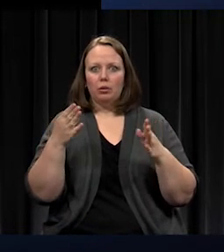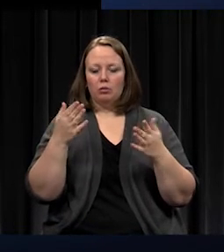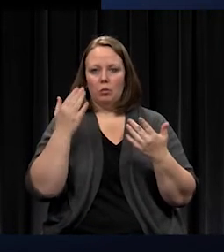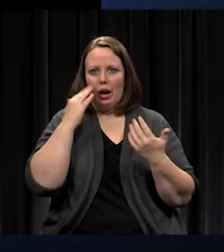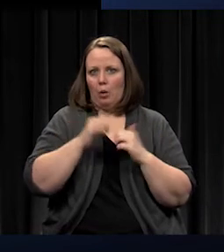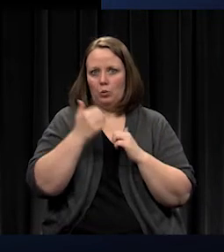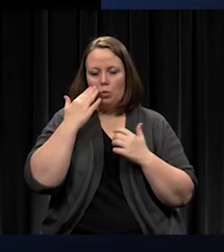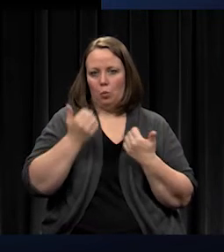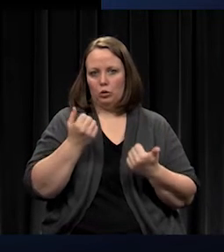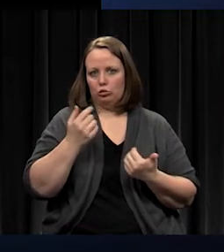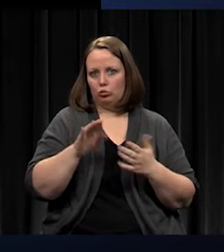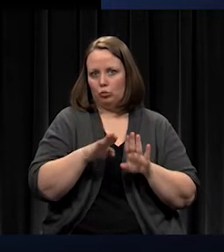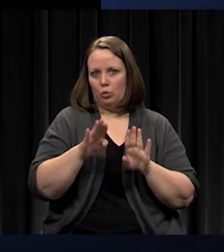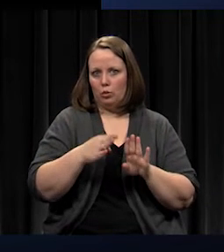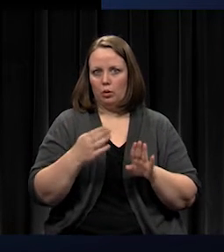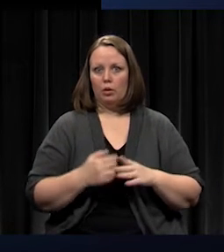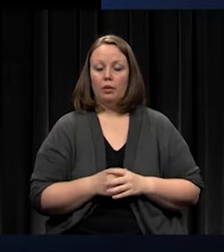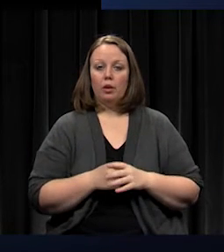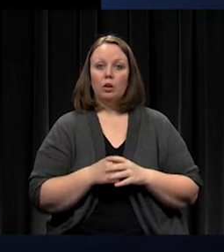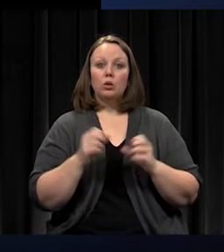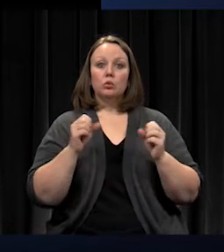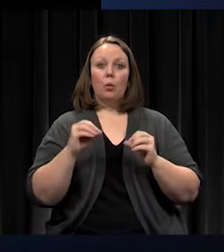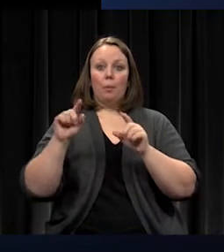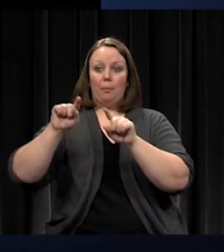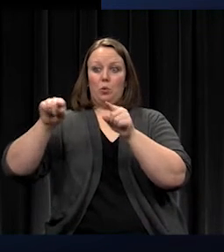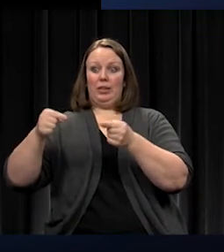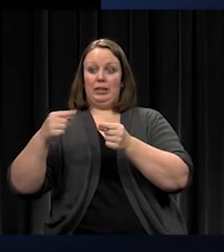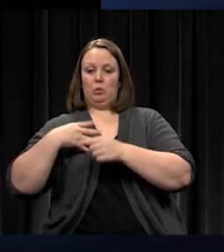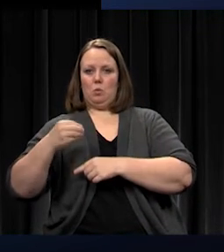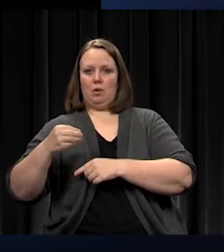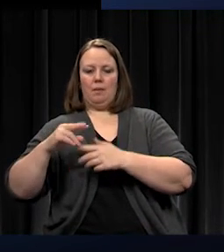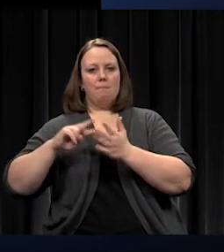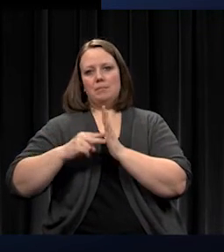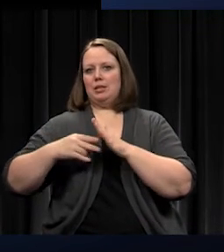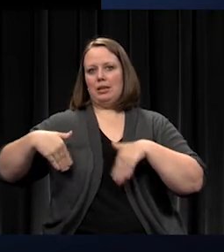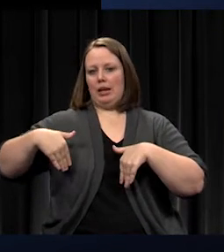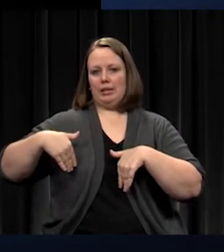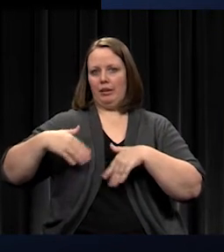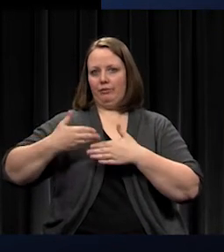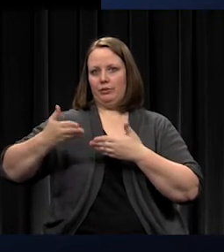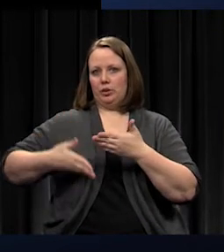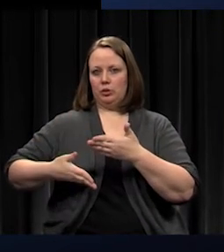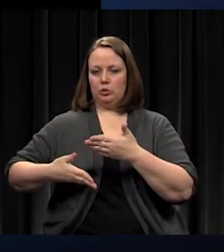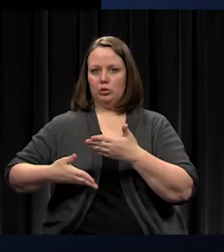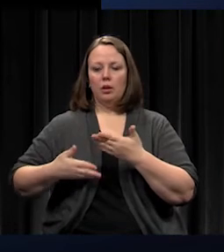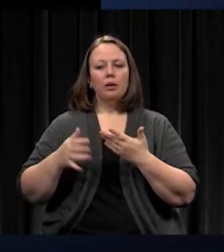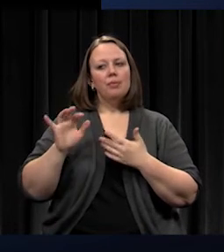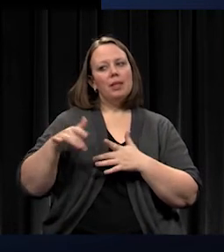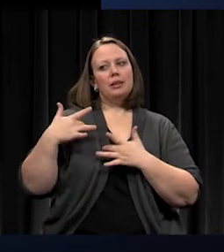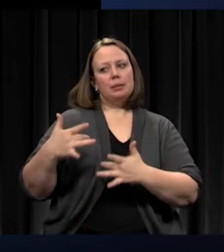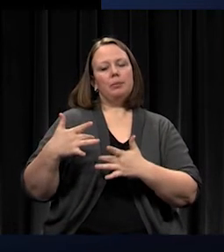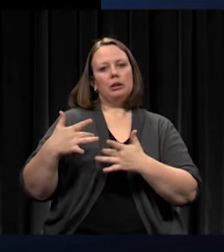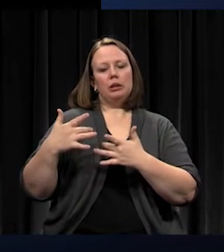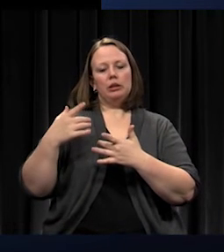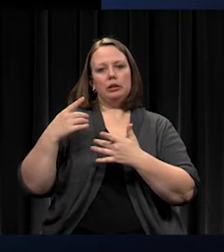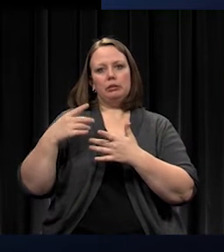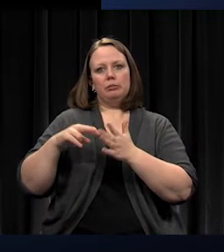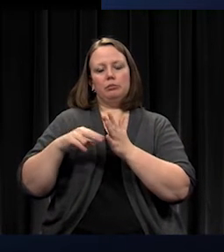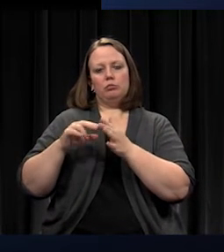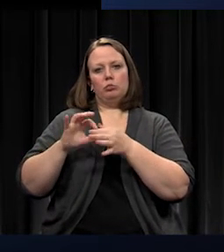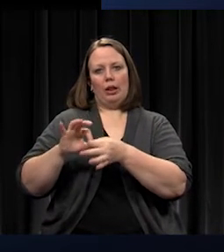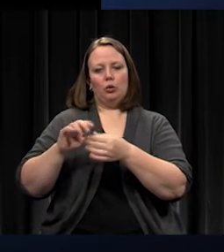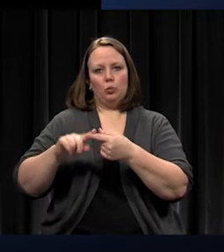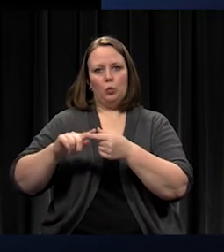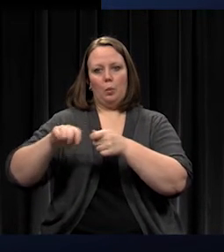What's in parentheses and white is what's yet to be done. And usually it has to do with either a replacement cycle or the high school because of their, of their size.